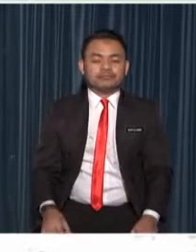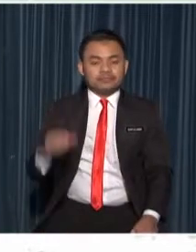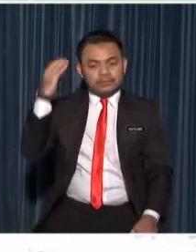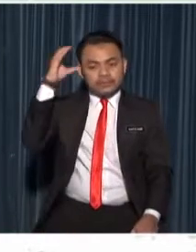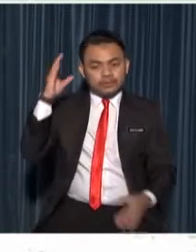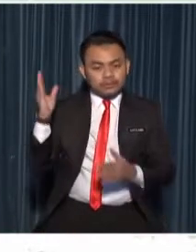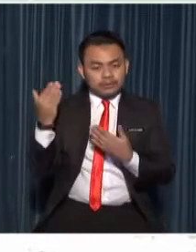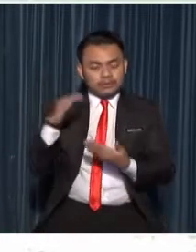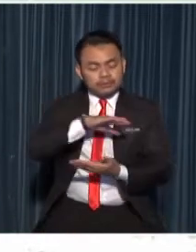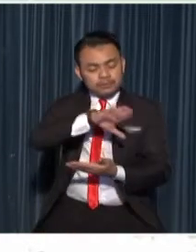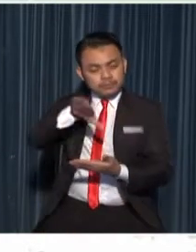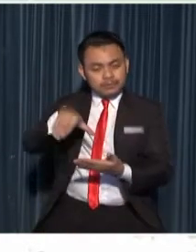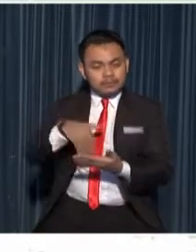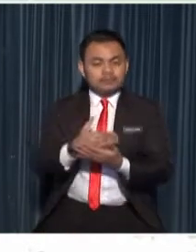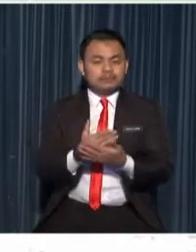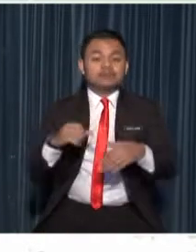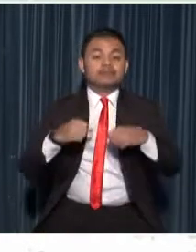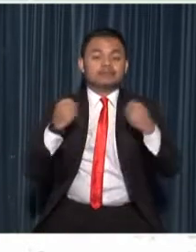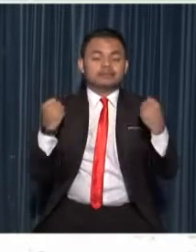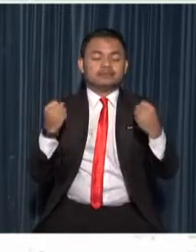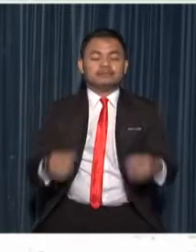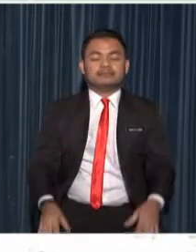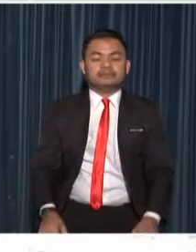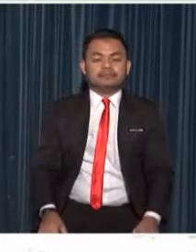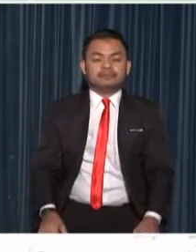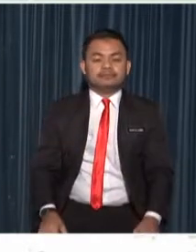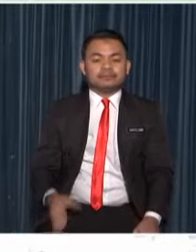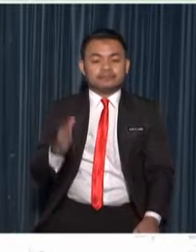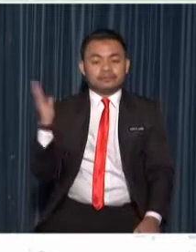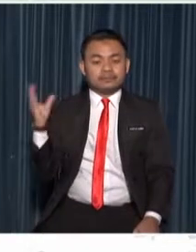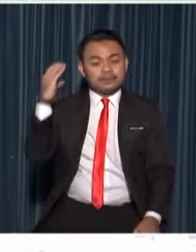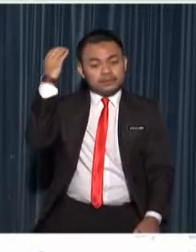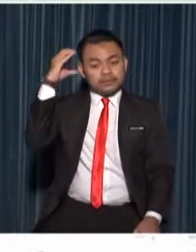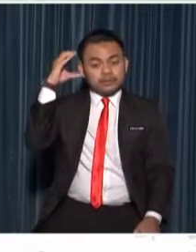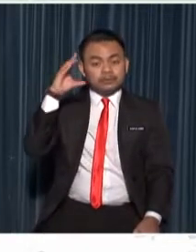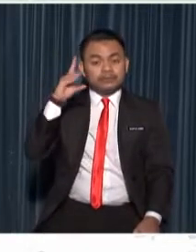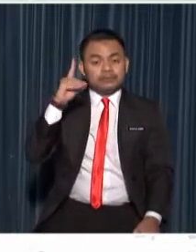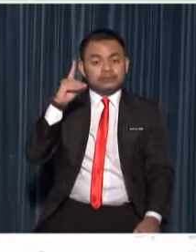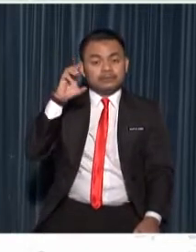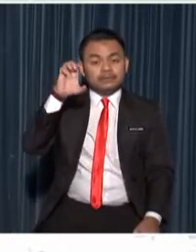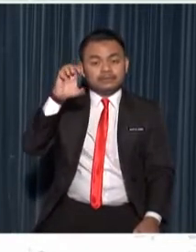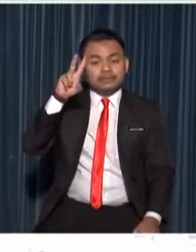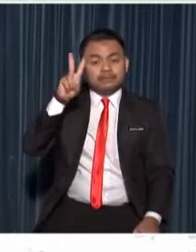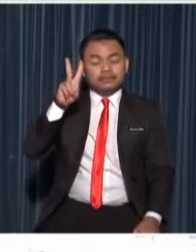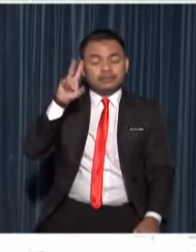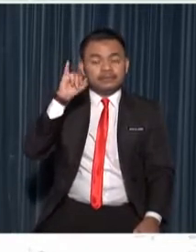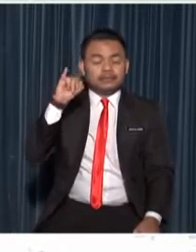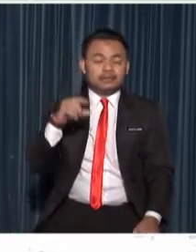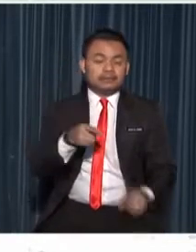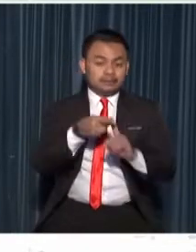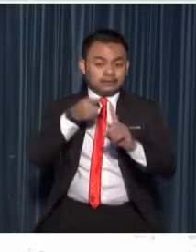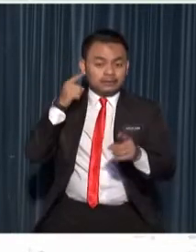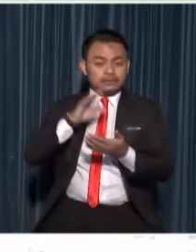that all of you are doing well i am puan dewi from sk2 taman